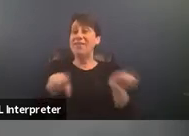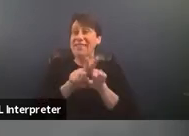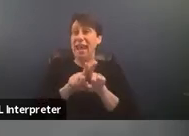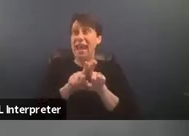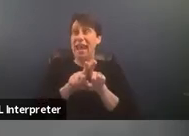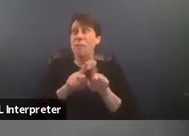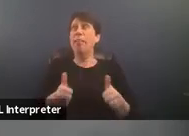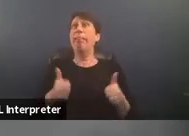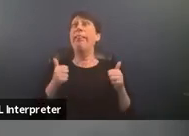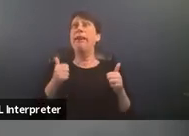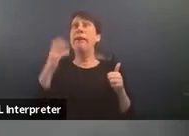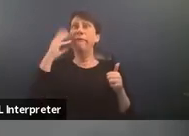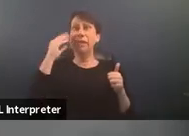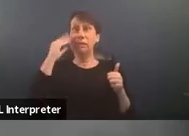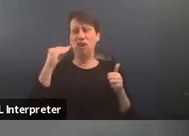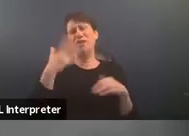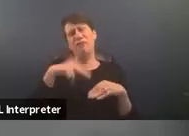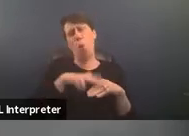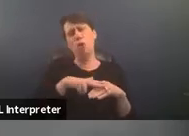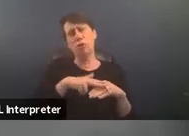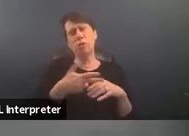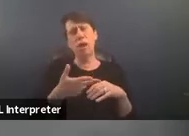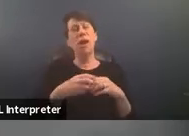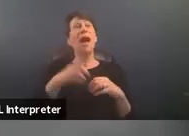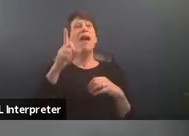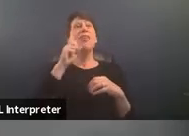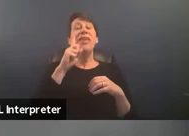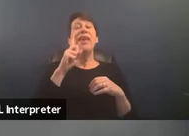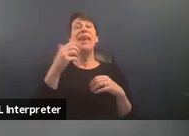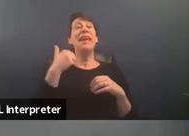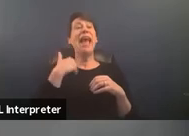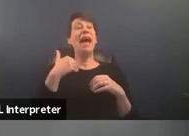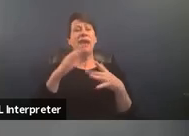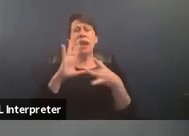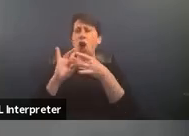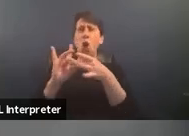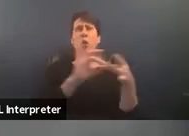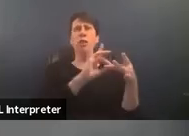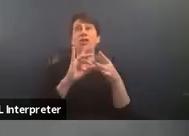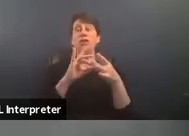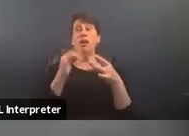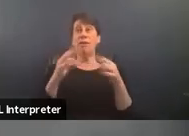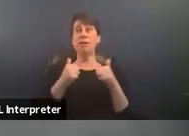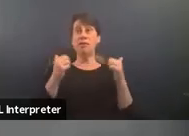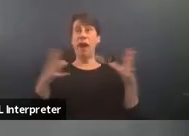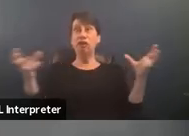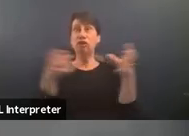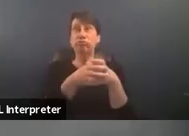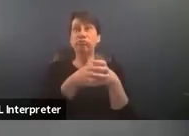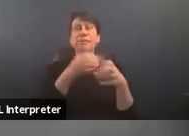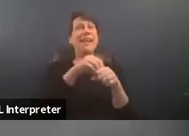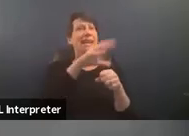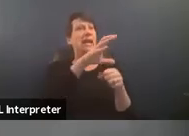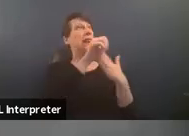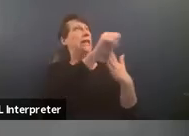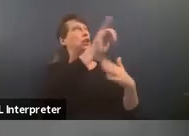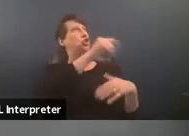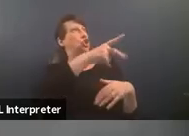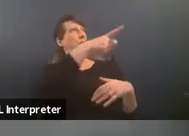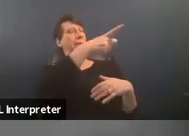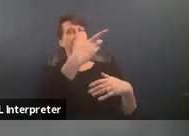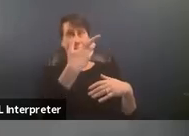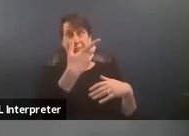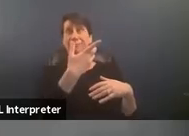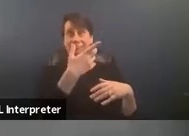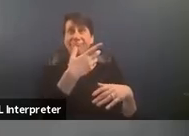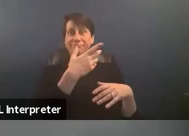of course um you know i think that by having a coalition of survivors within leadership at our um